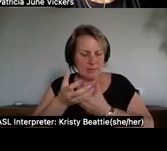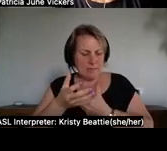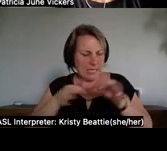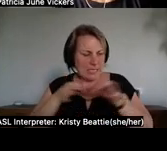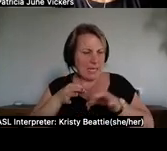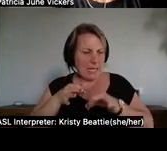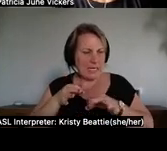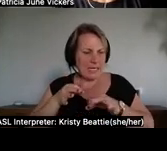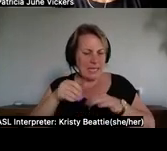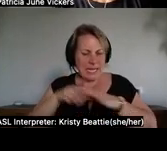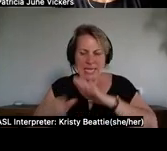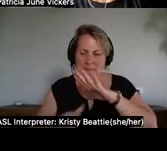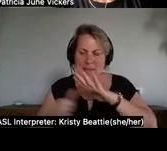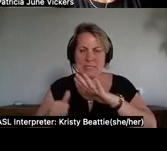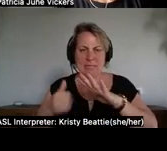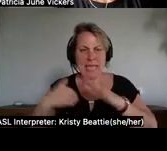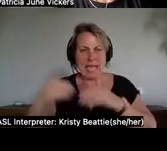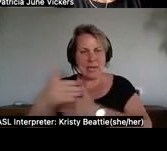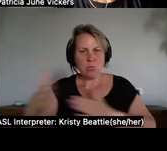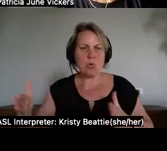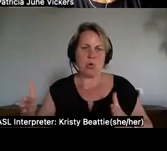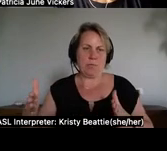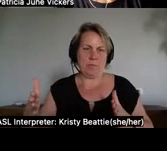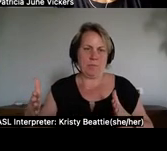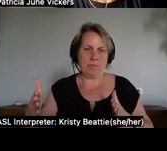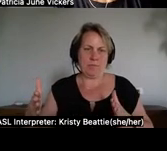where children were restrained